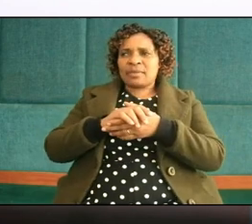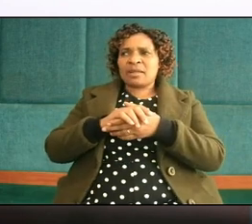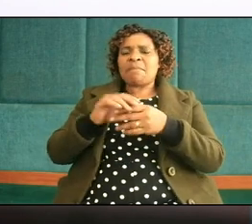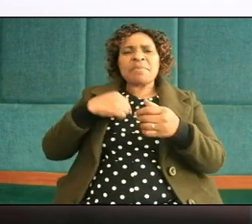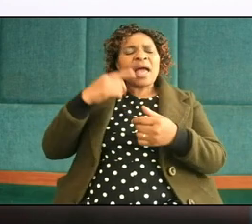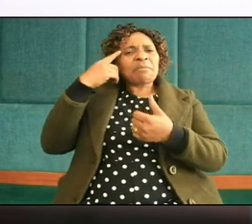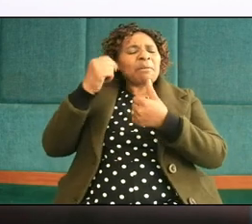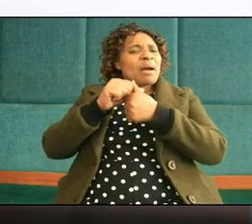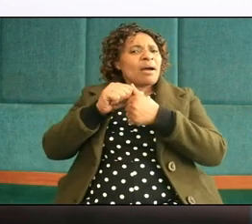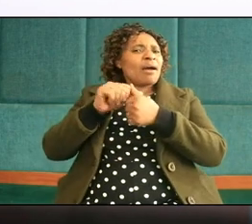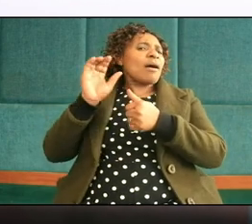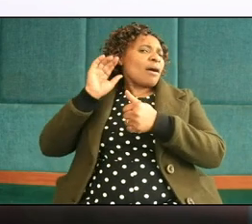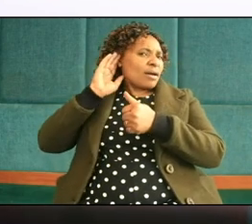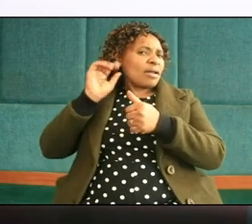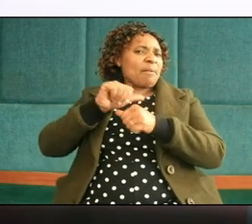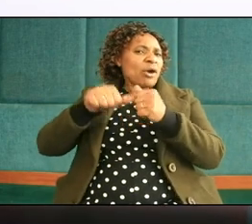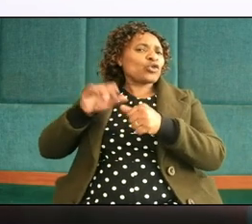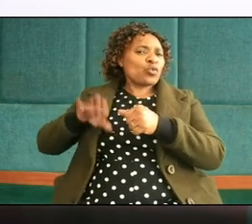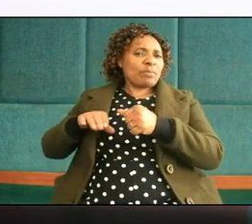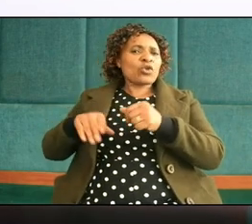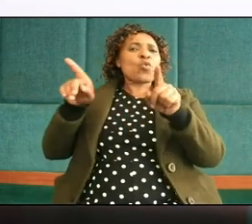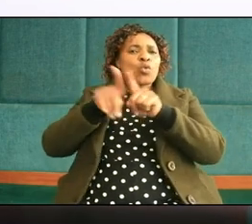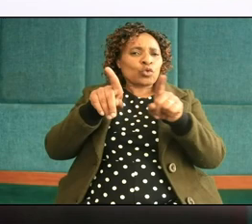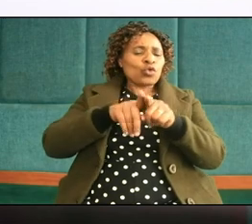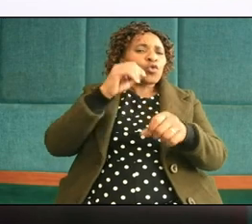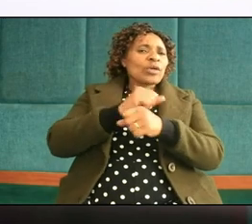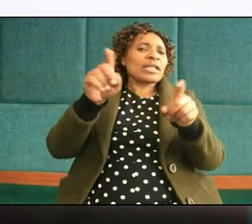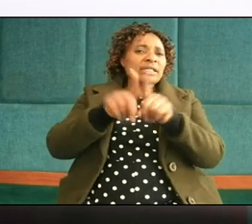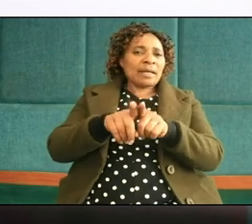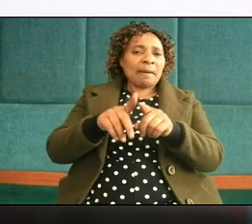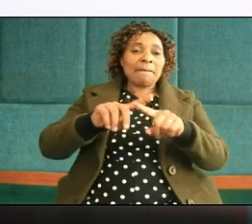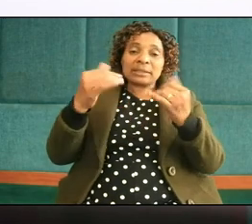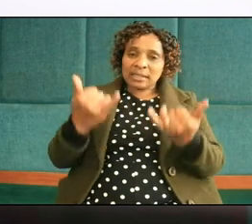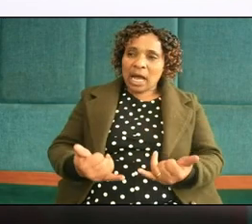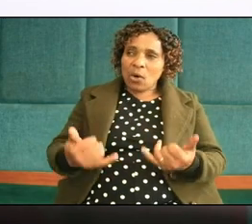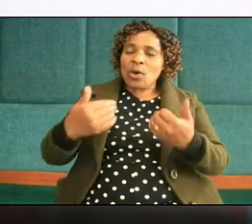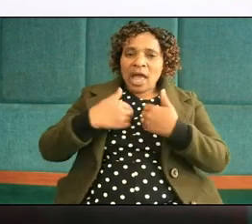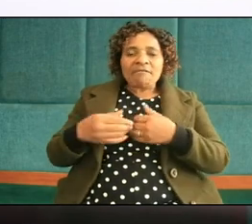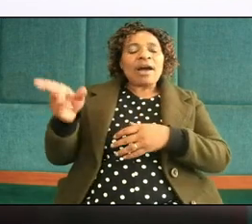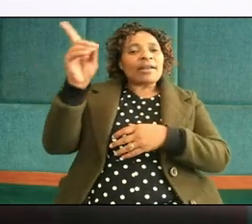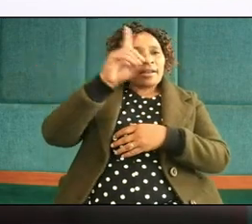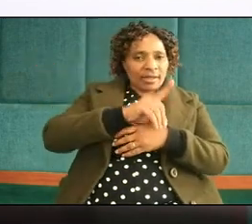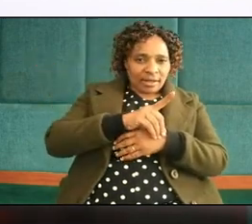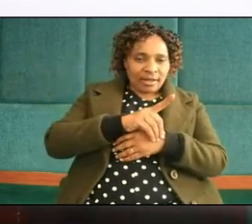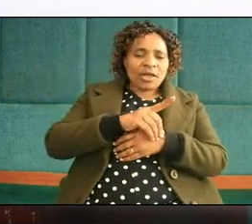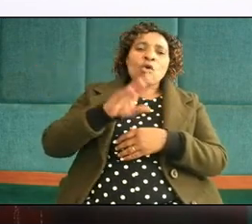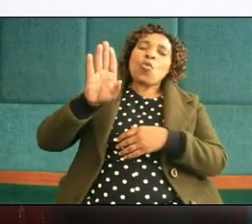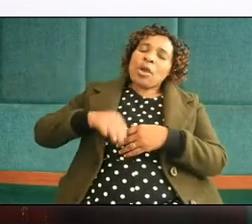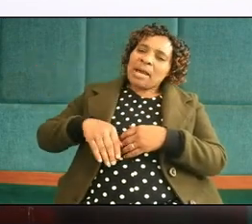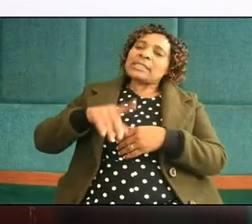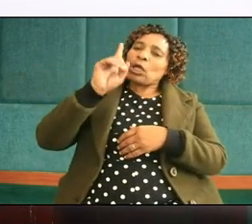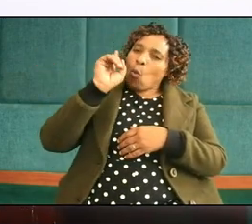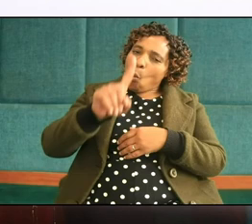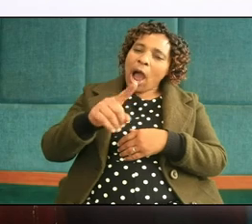about women who are also doing this but now in our days women men are the ones who are